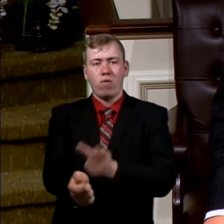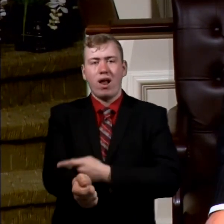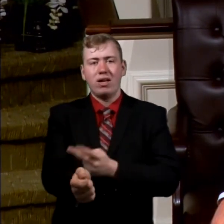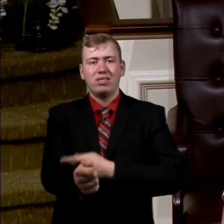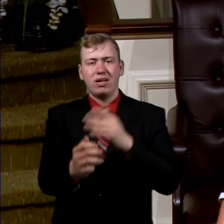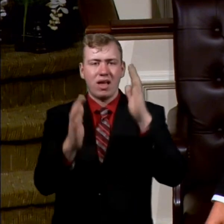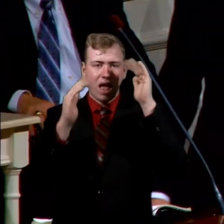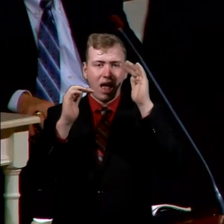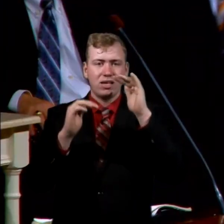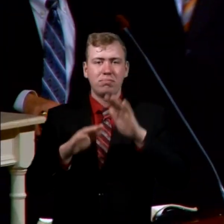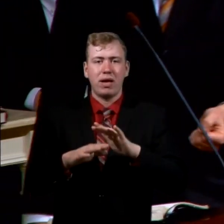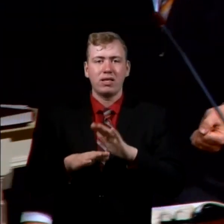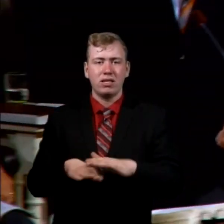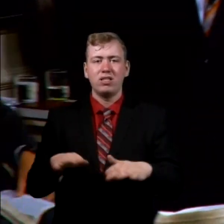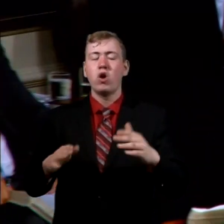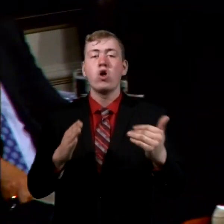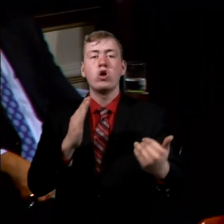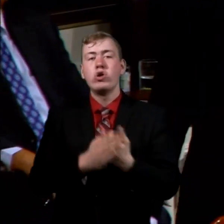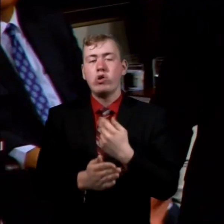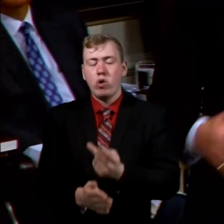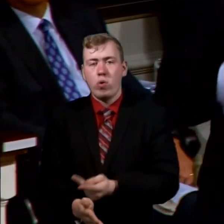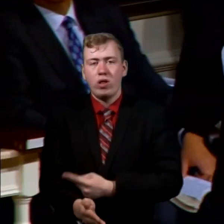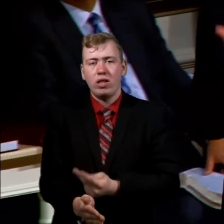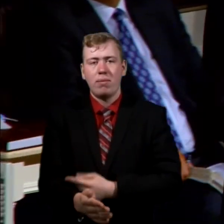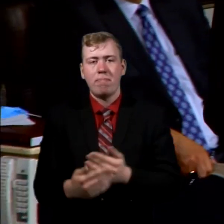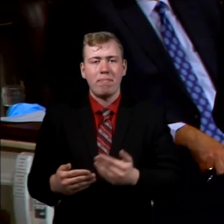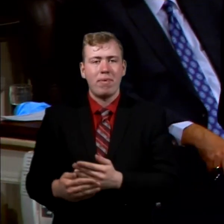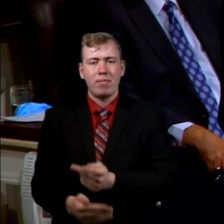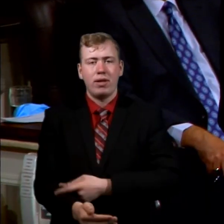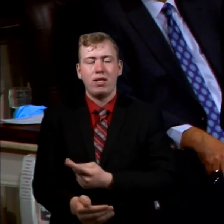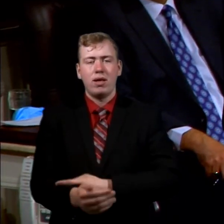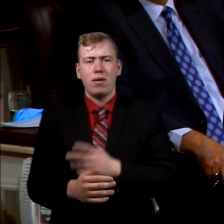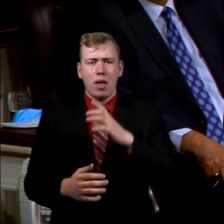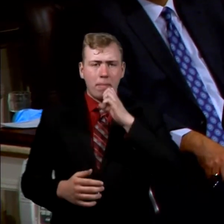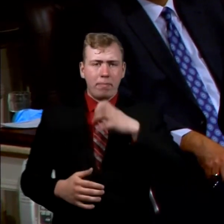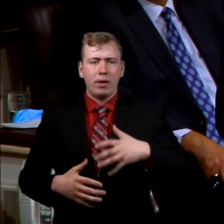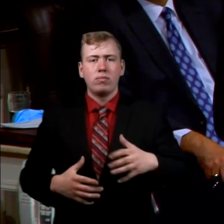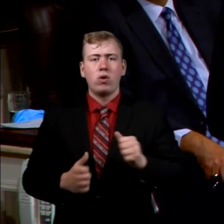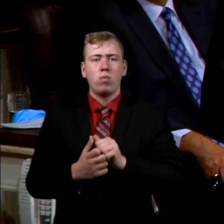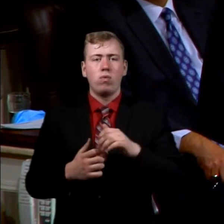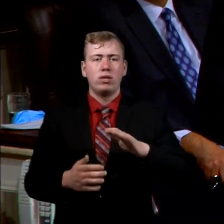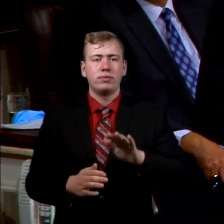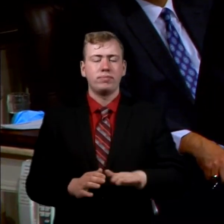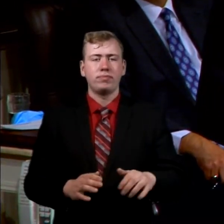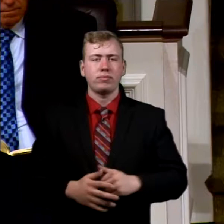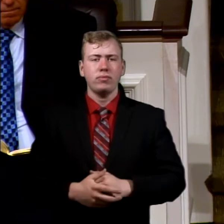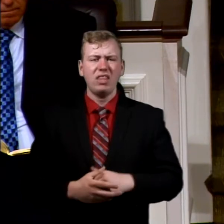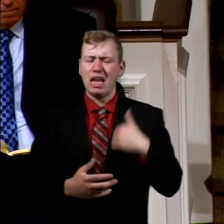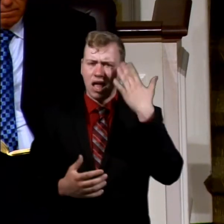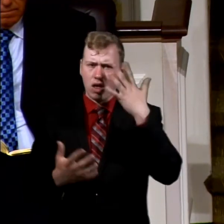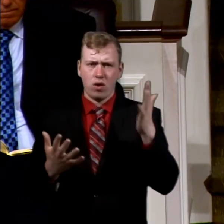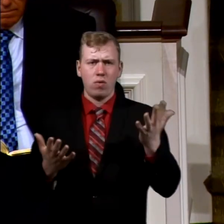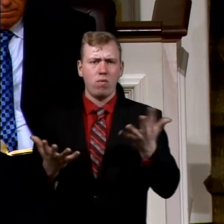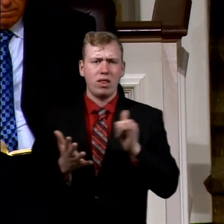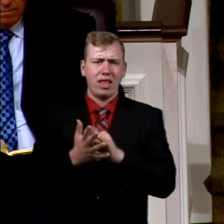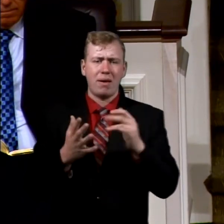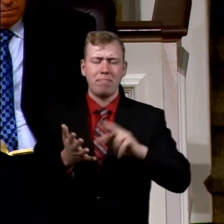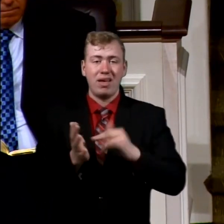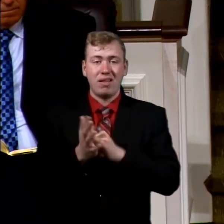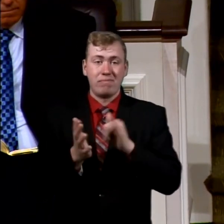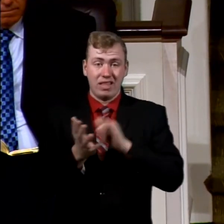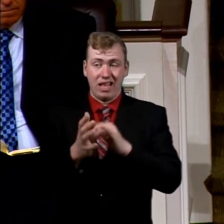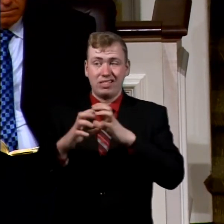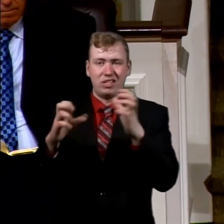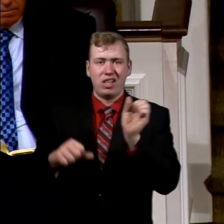children, expecting new lambs, being great with child. I don't know all that means, but it sounds like a lot of work to me.